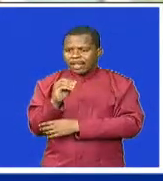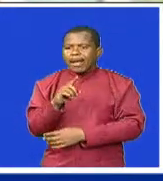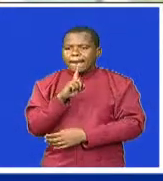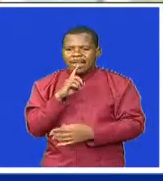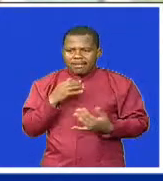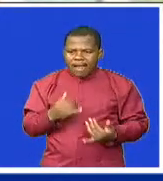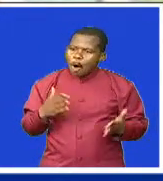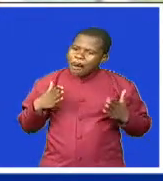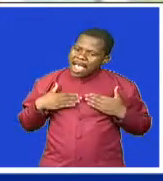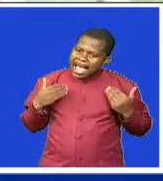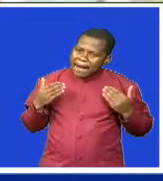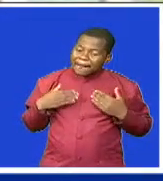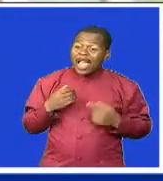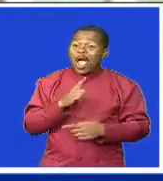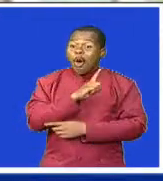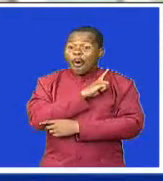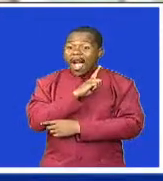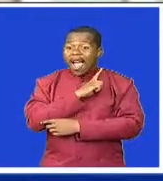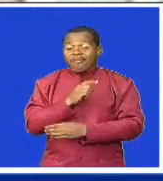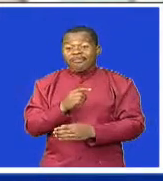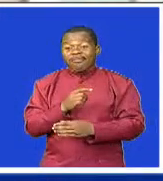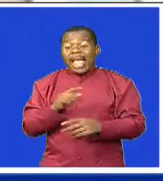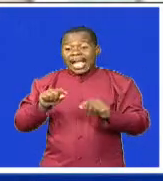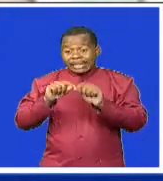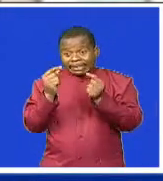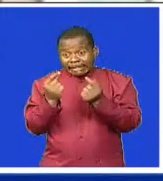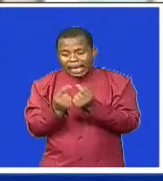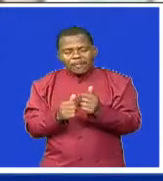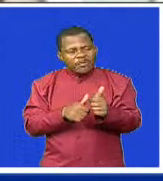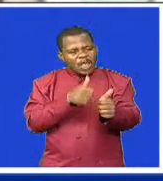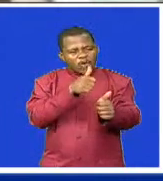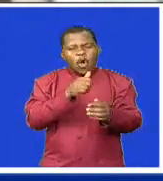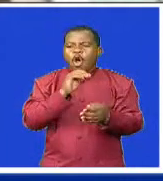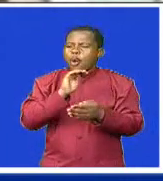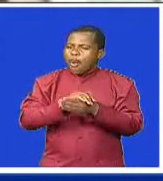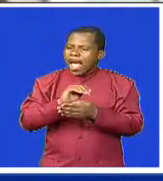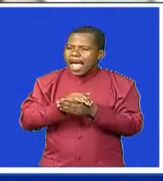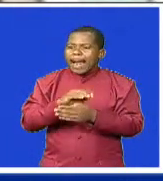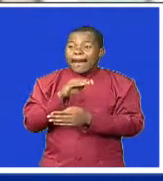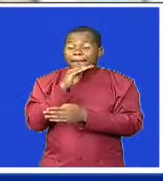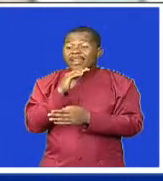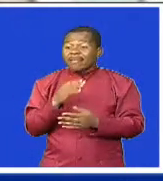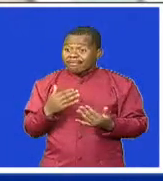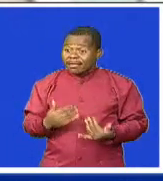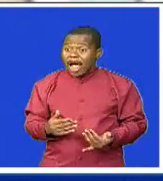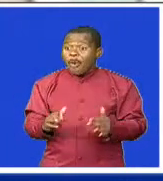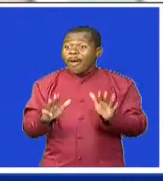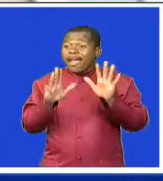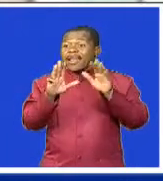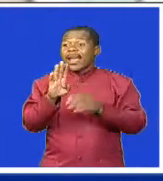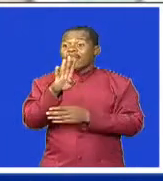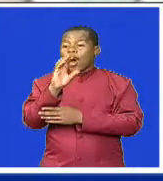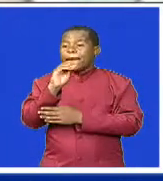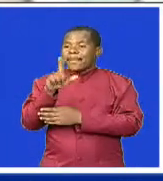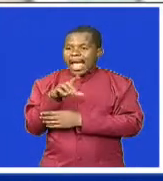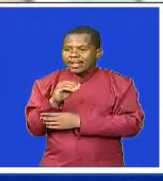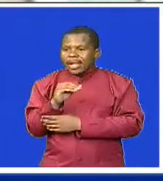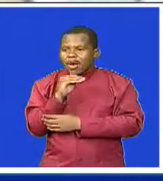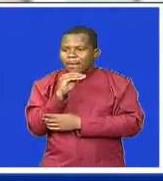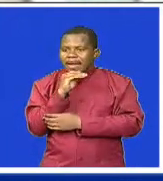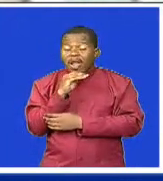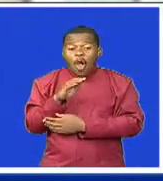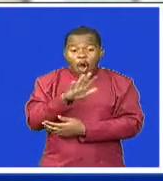Mwometul says currently clubs are complying well. The response shows that clubs are indeed complying with all the rules being provided.